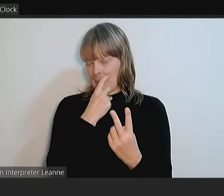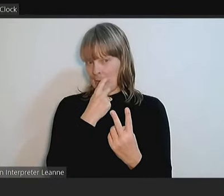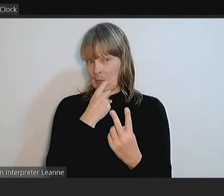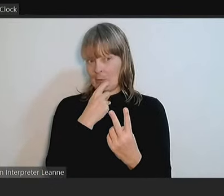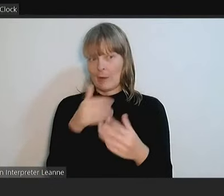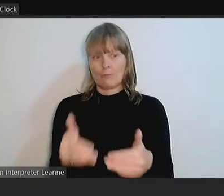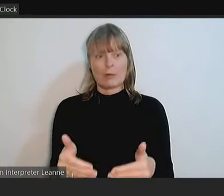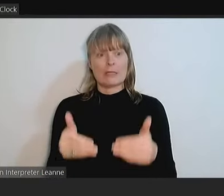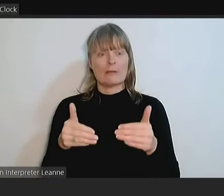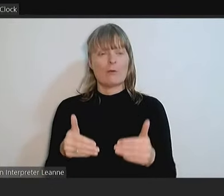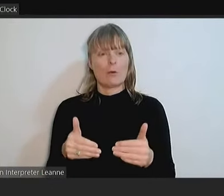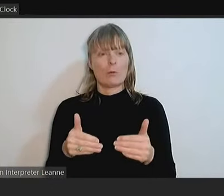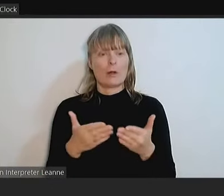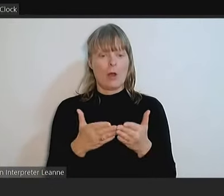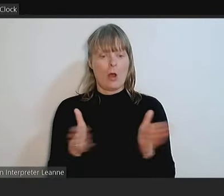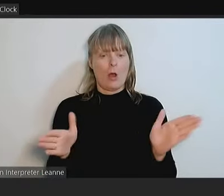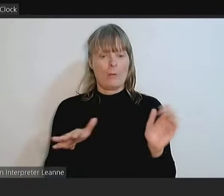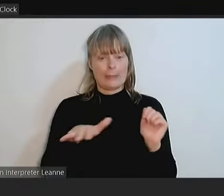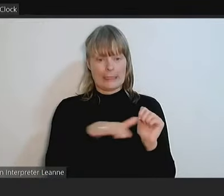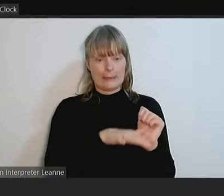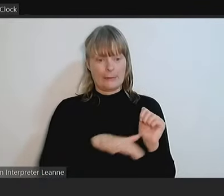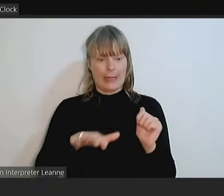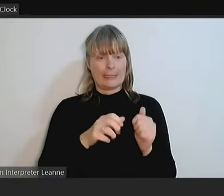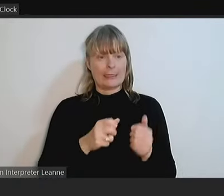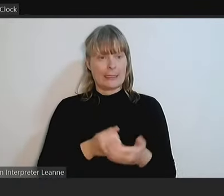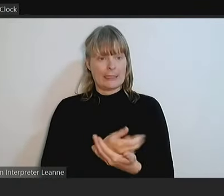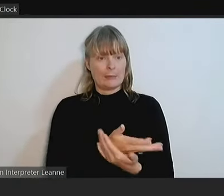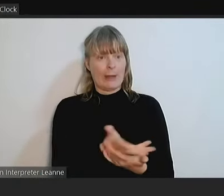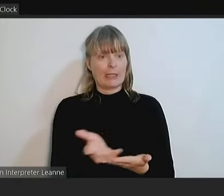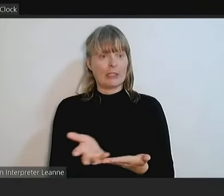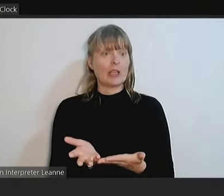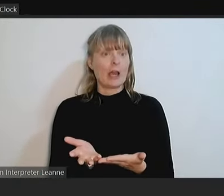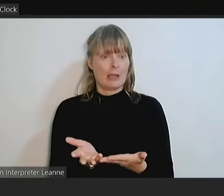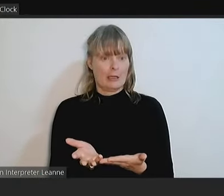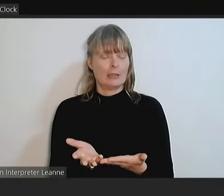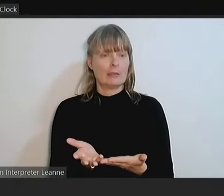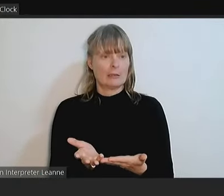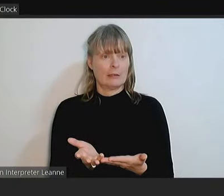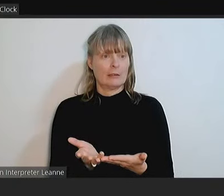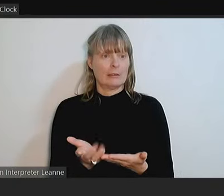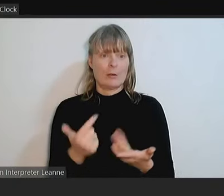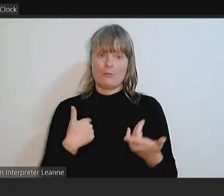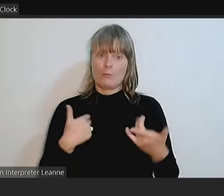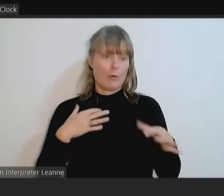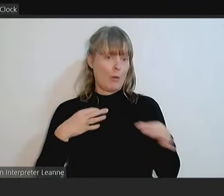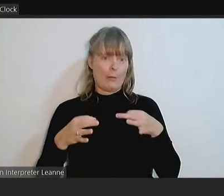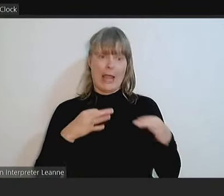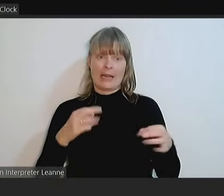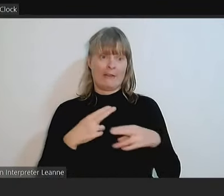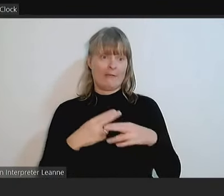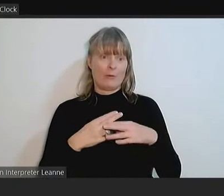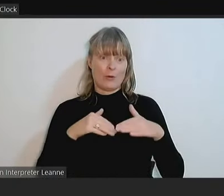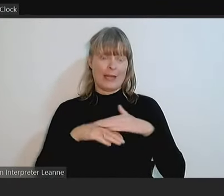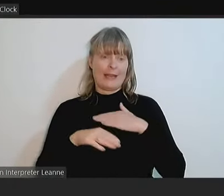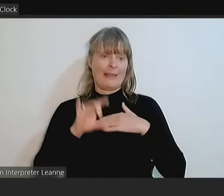space expenditure that we were not planning for in the 10-year financial plan.